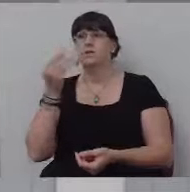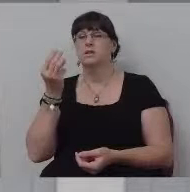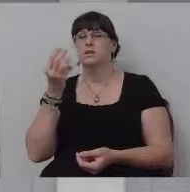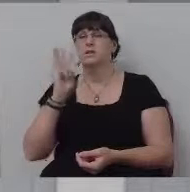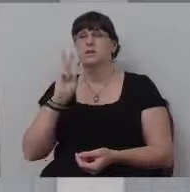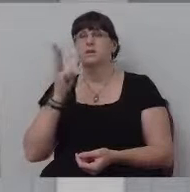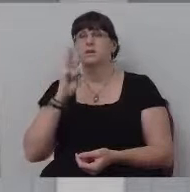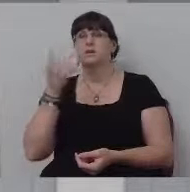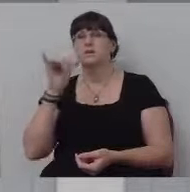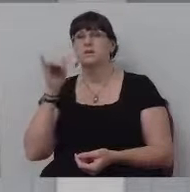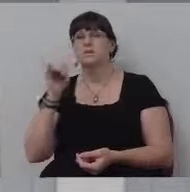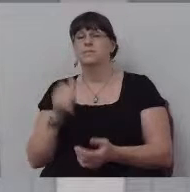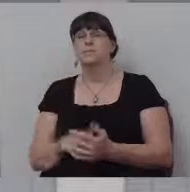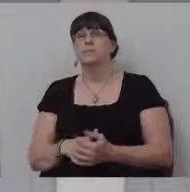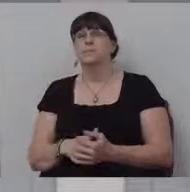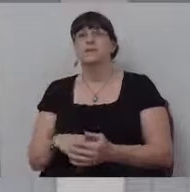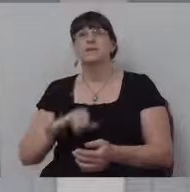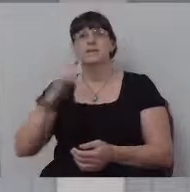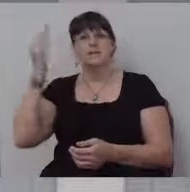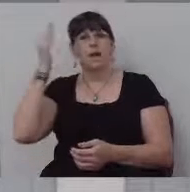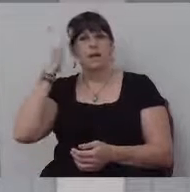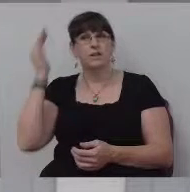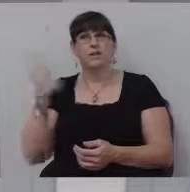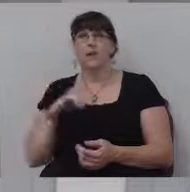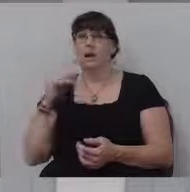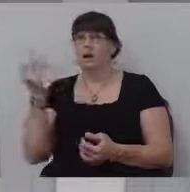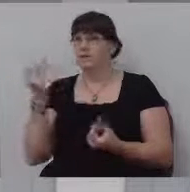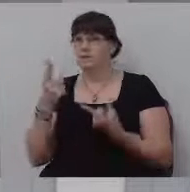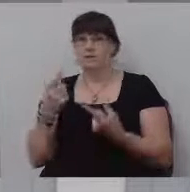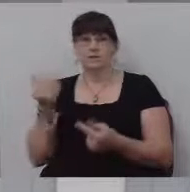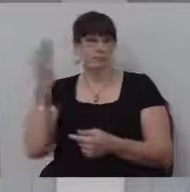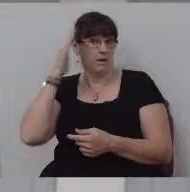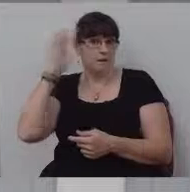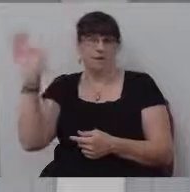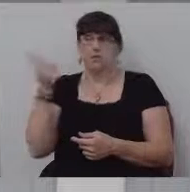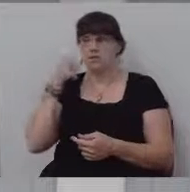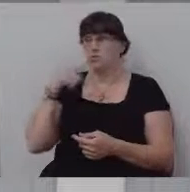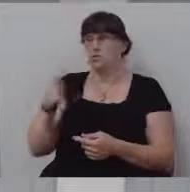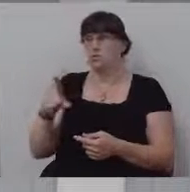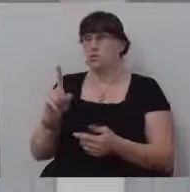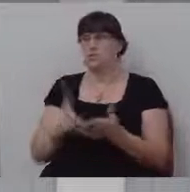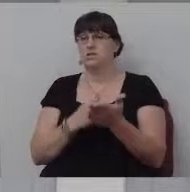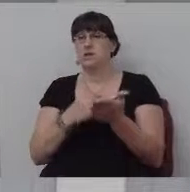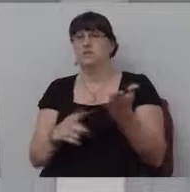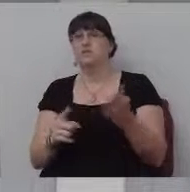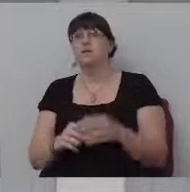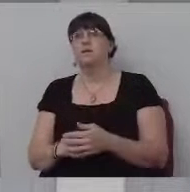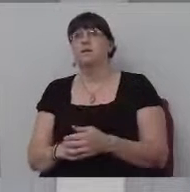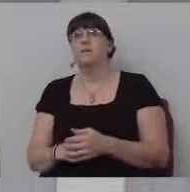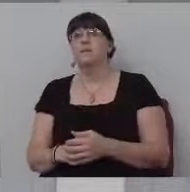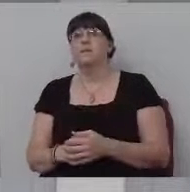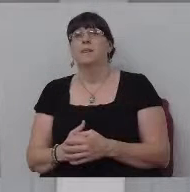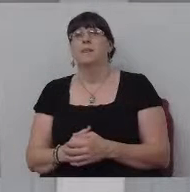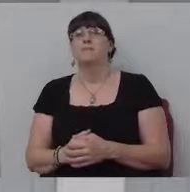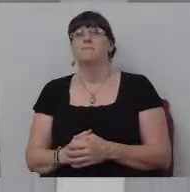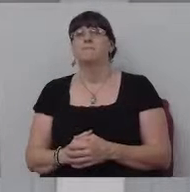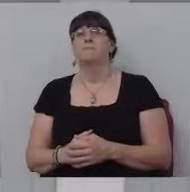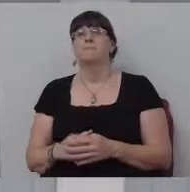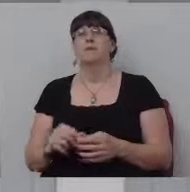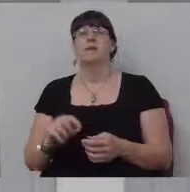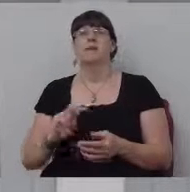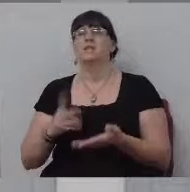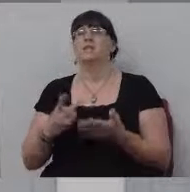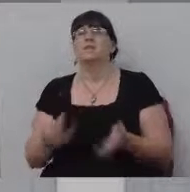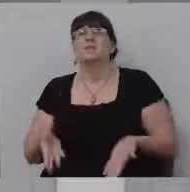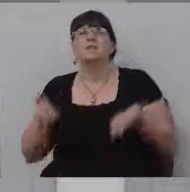knew I didn't. I didn't. No, she didn't. And, you know, now, of that is meant to lift Anita and I in any way. I don't mean that